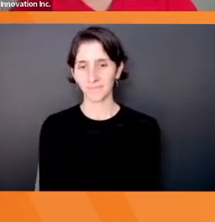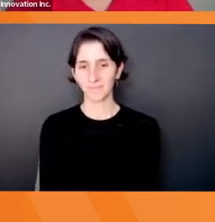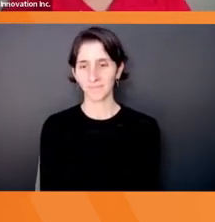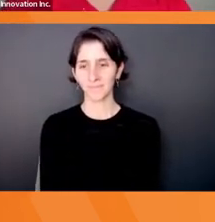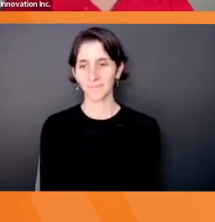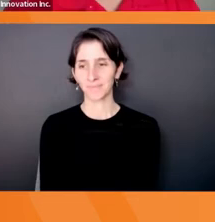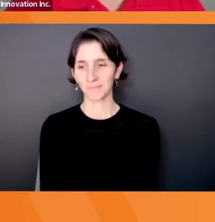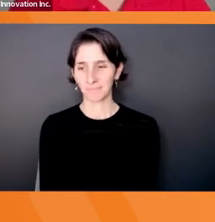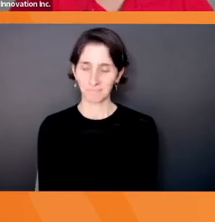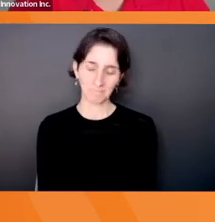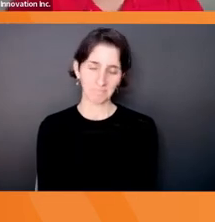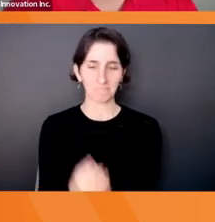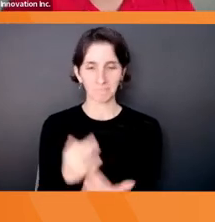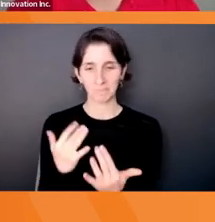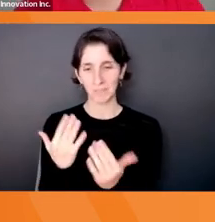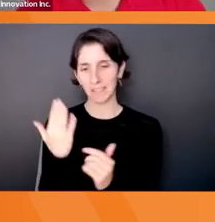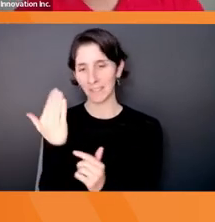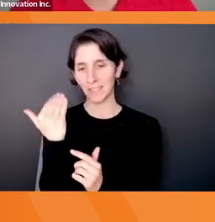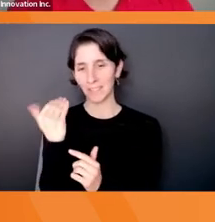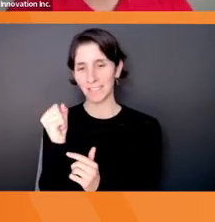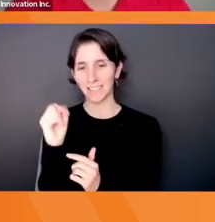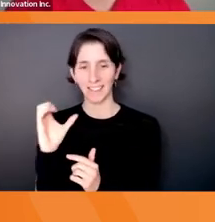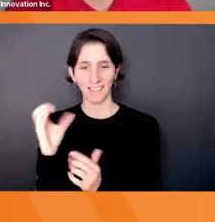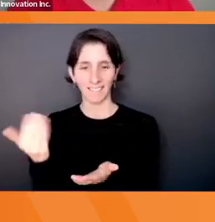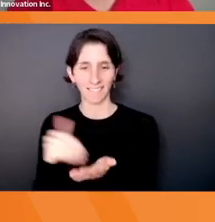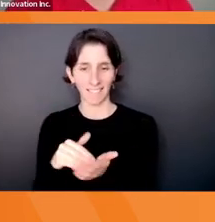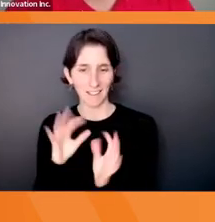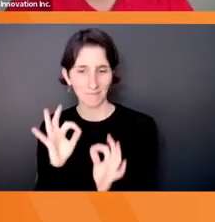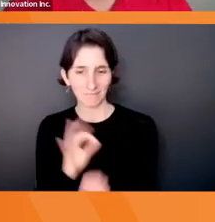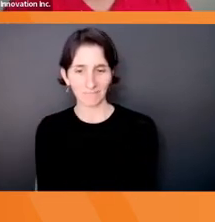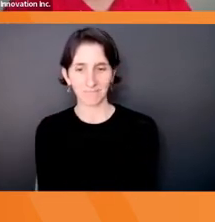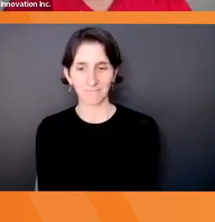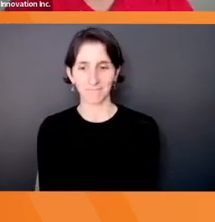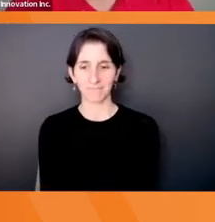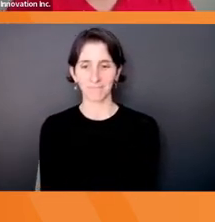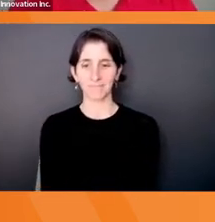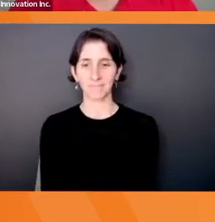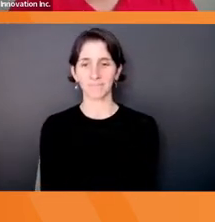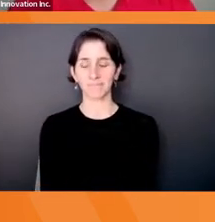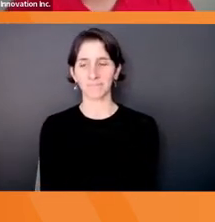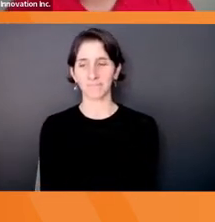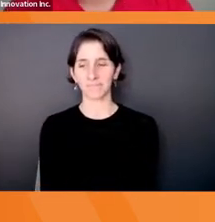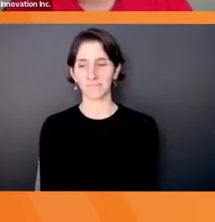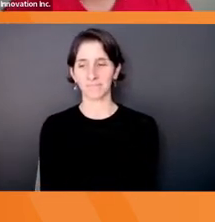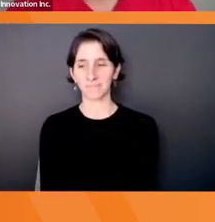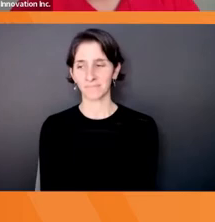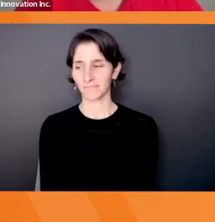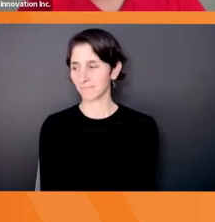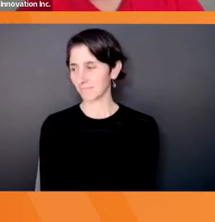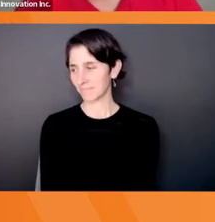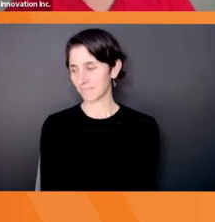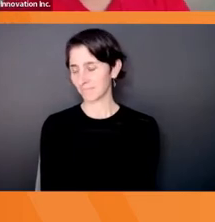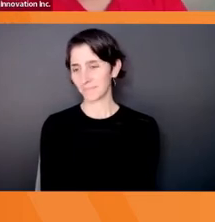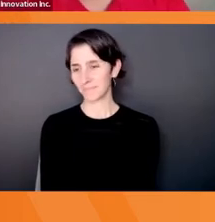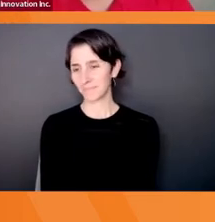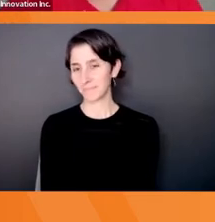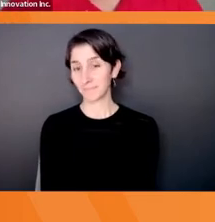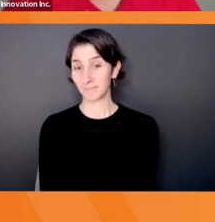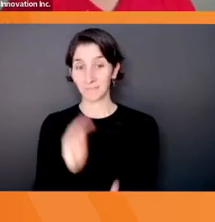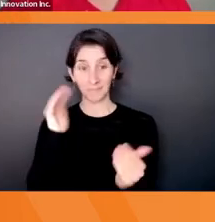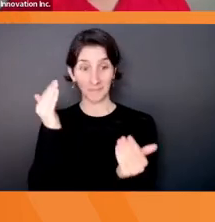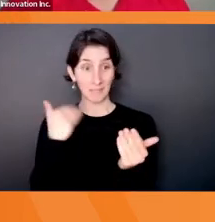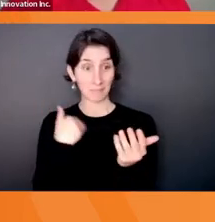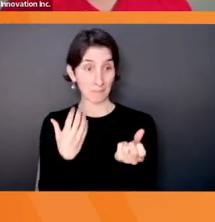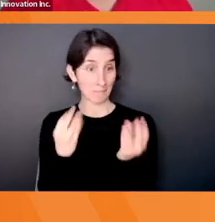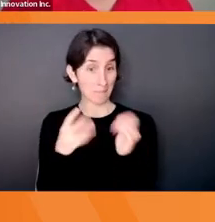I'm going to give you maybe, maybe 15 more seconds, Sean, and then we'll close it up and move on. But, uh, it looks like we got a lot of